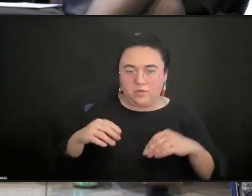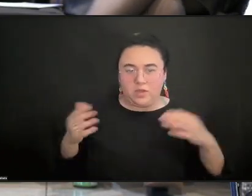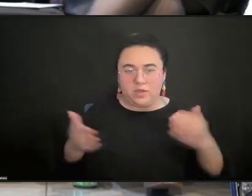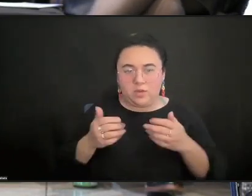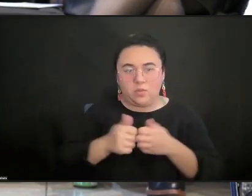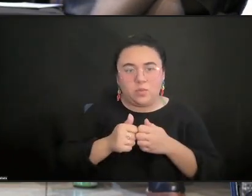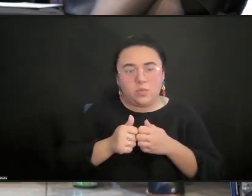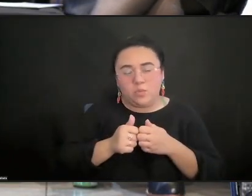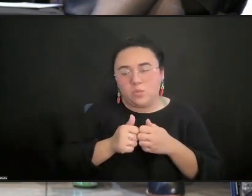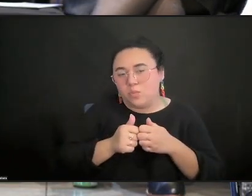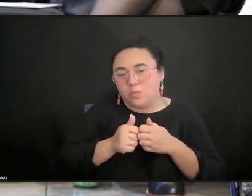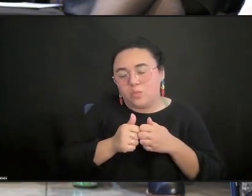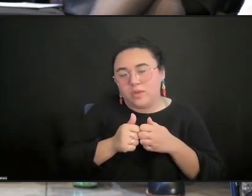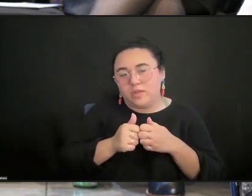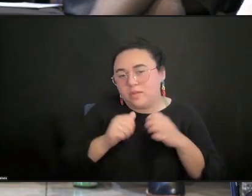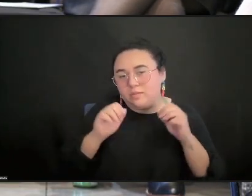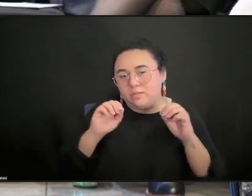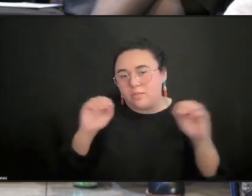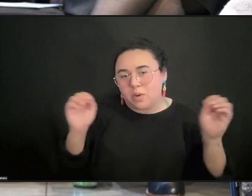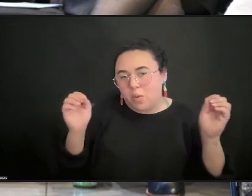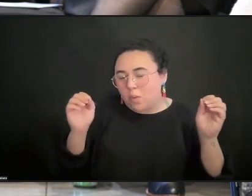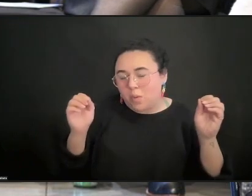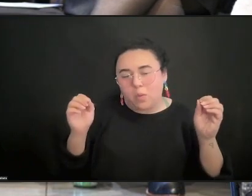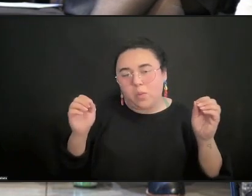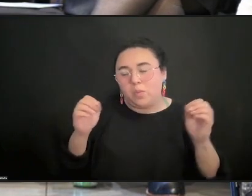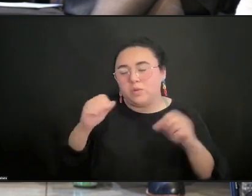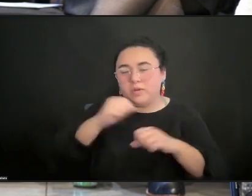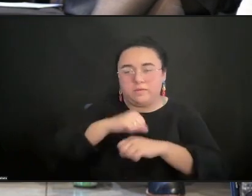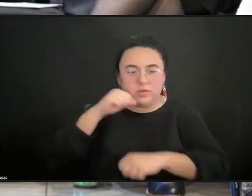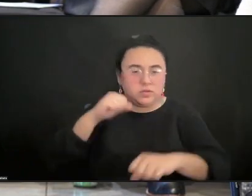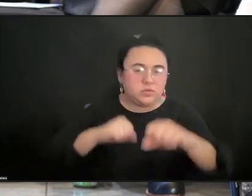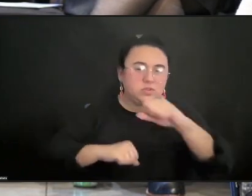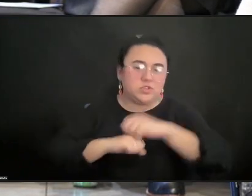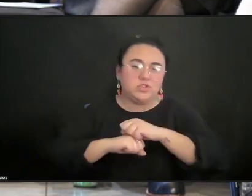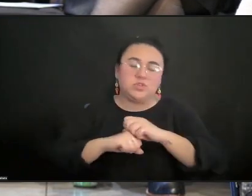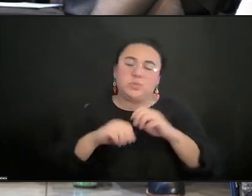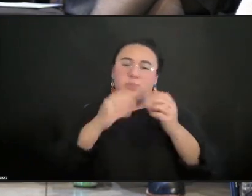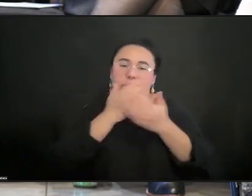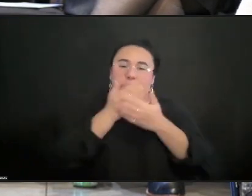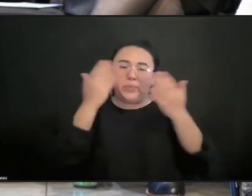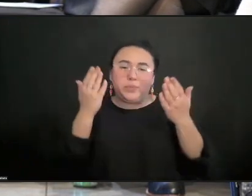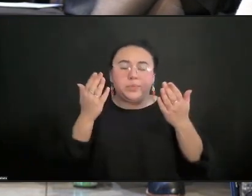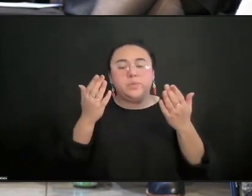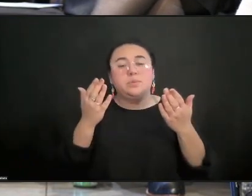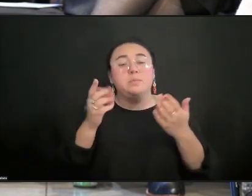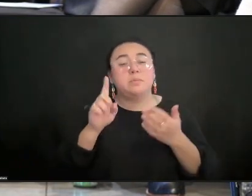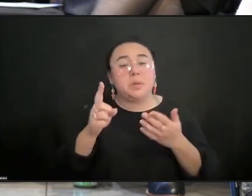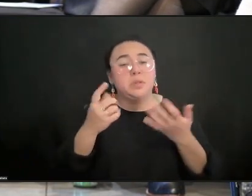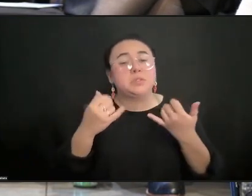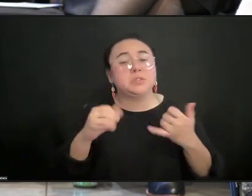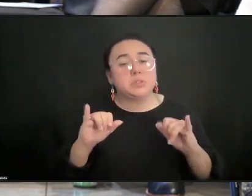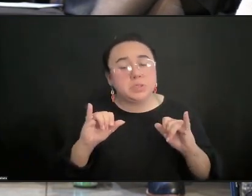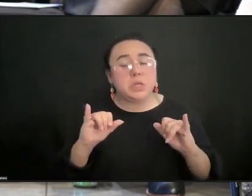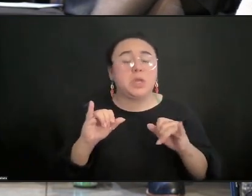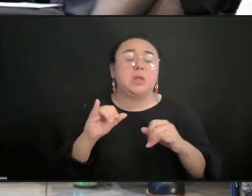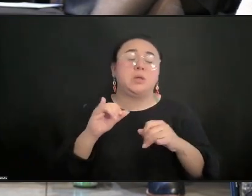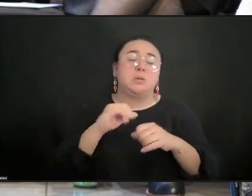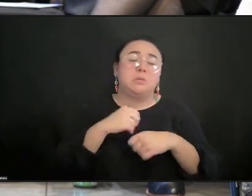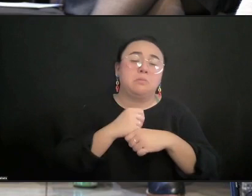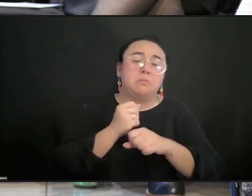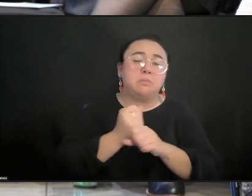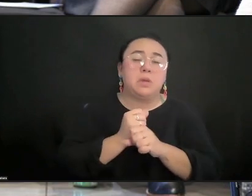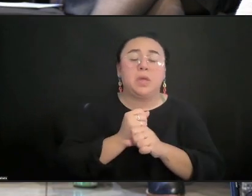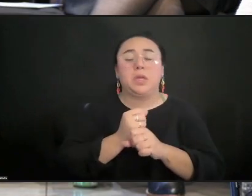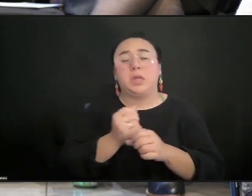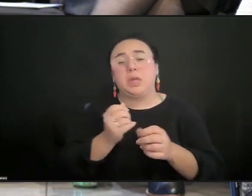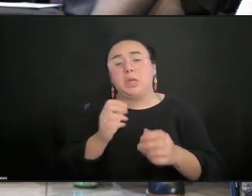infrastructure, but creating a festival, commissioning